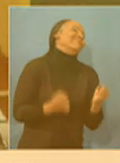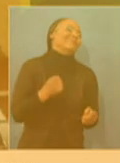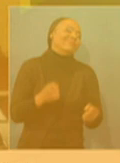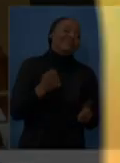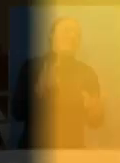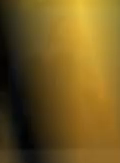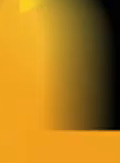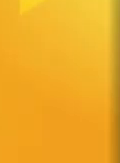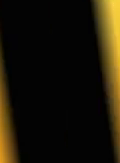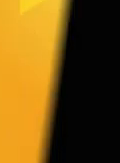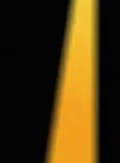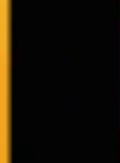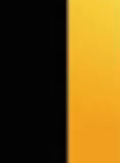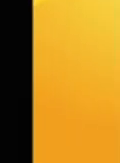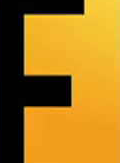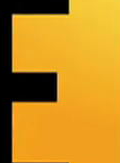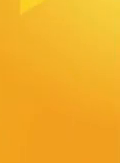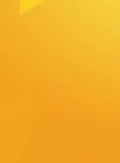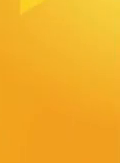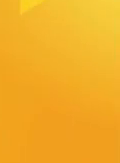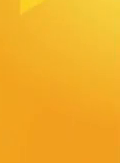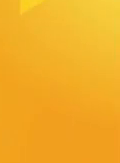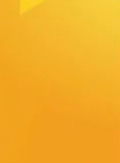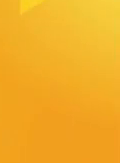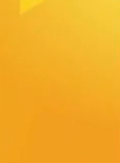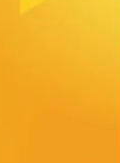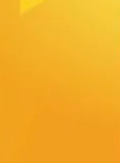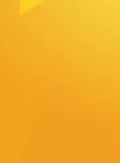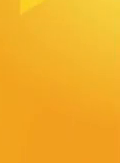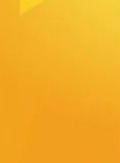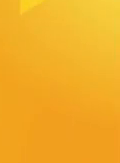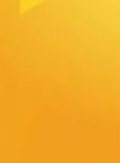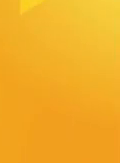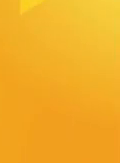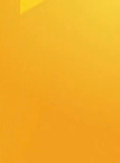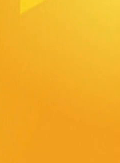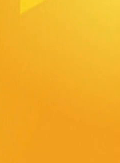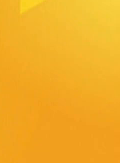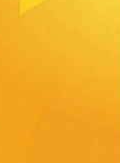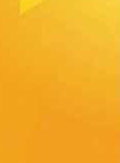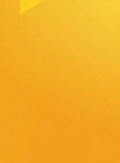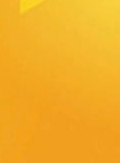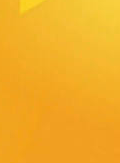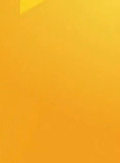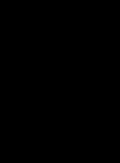Well done. All right. All right. Do